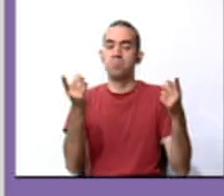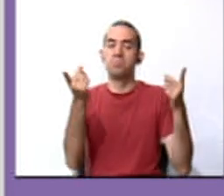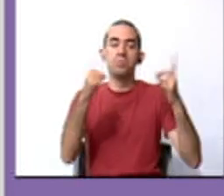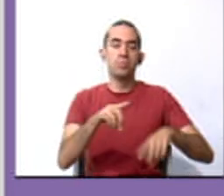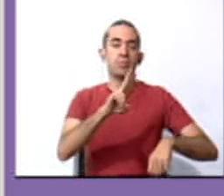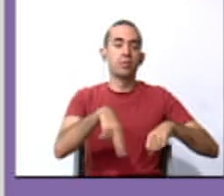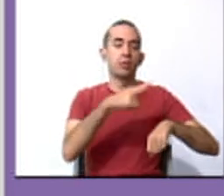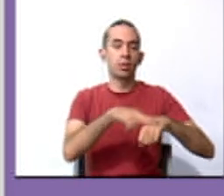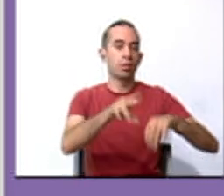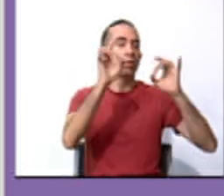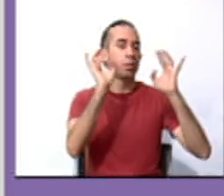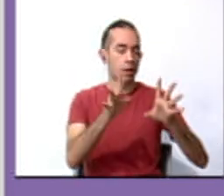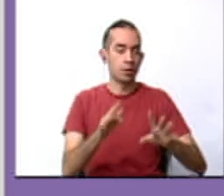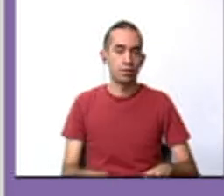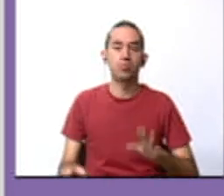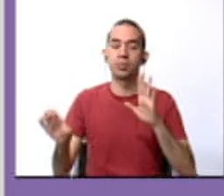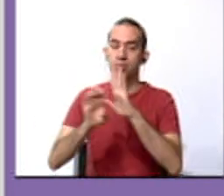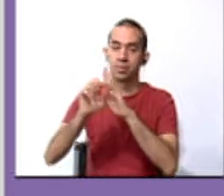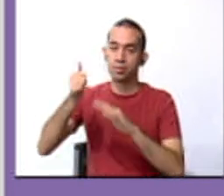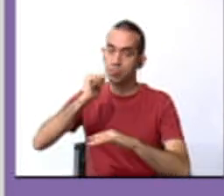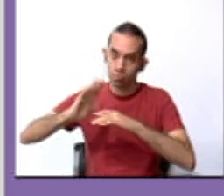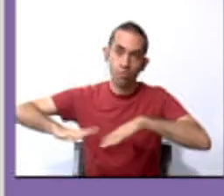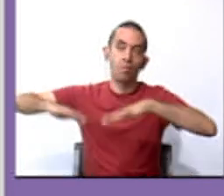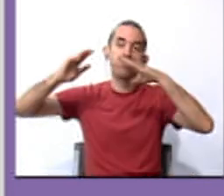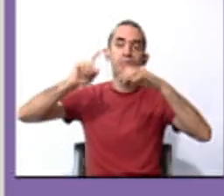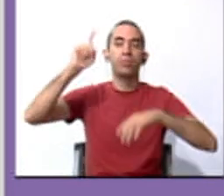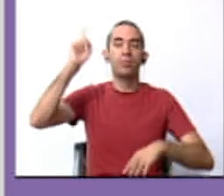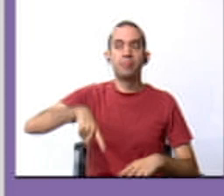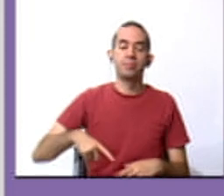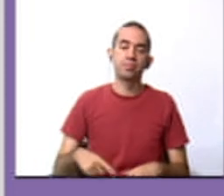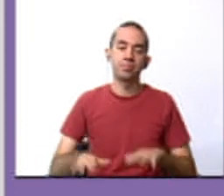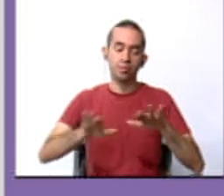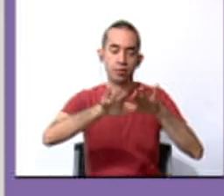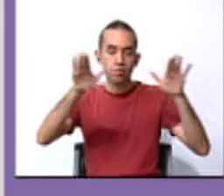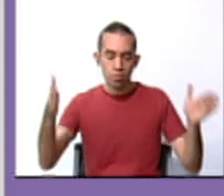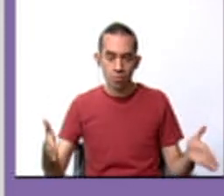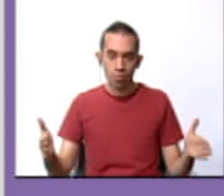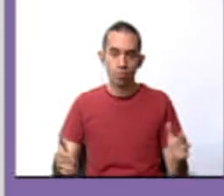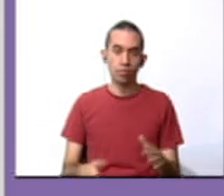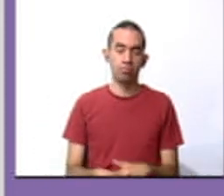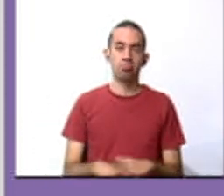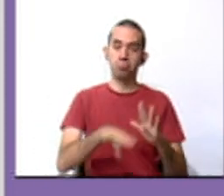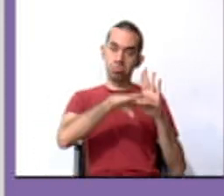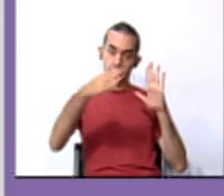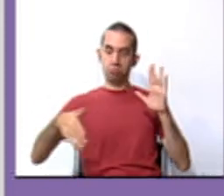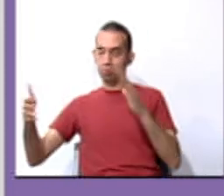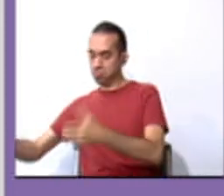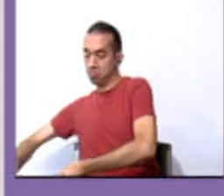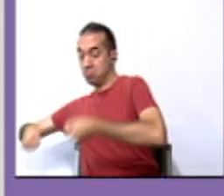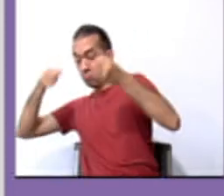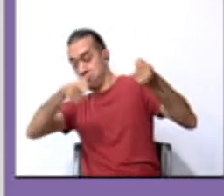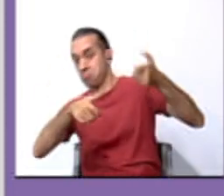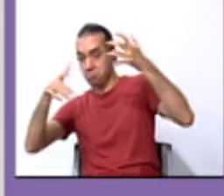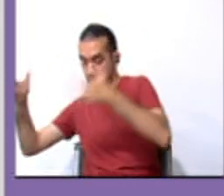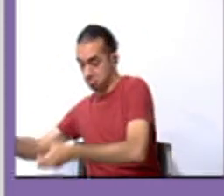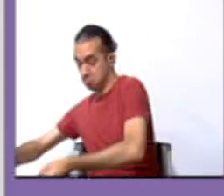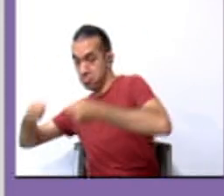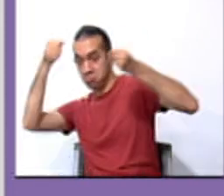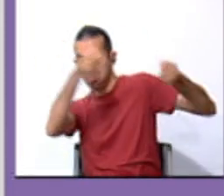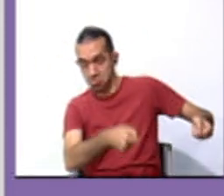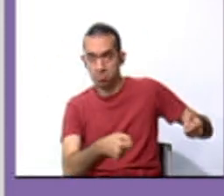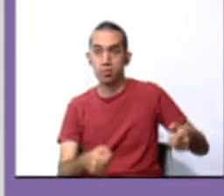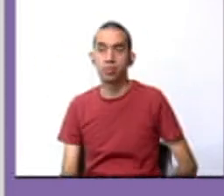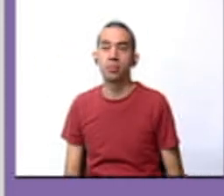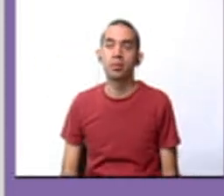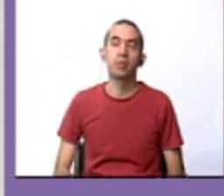So, in case of a flood, we have to raise objects on beds or tables. We have to